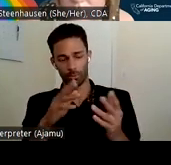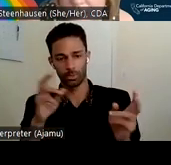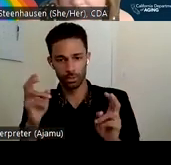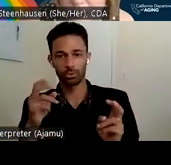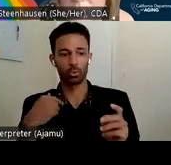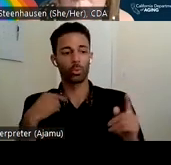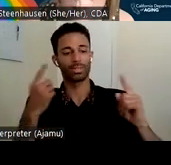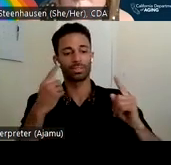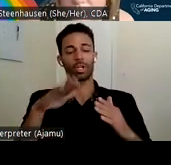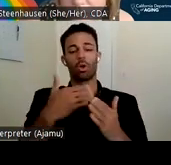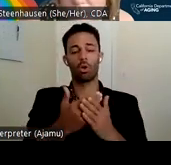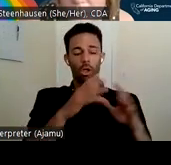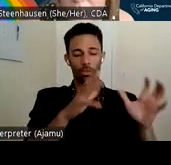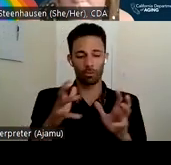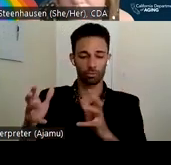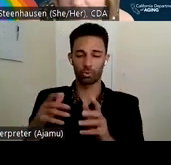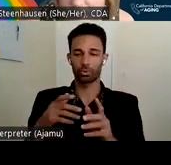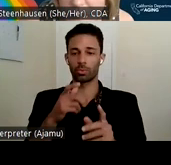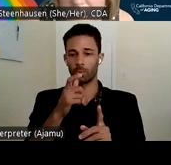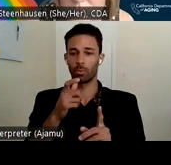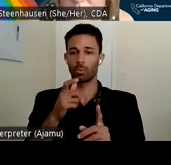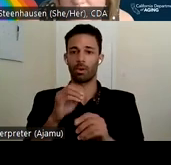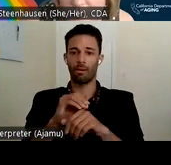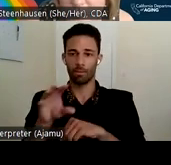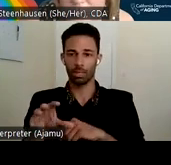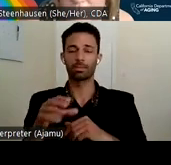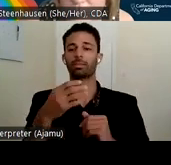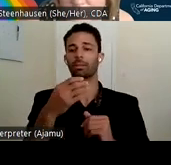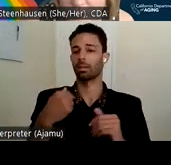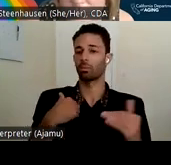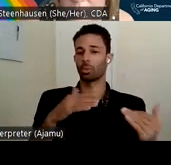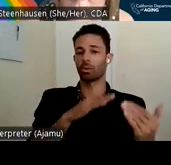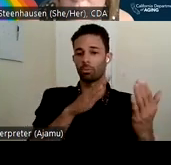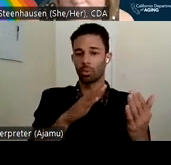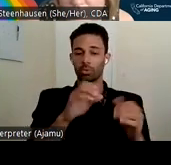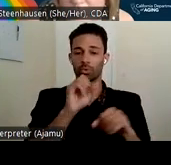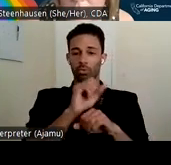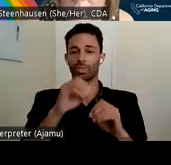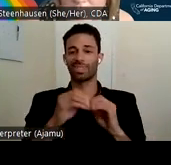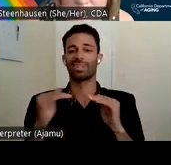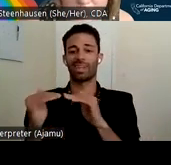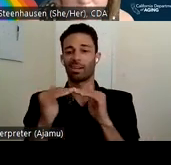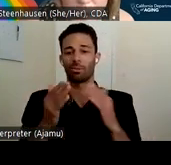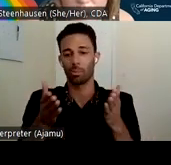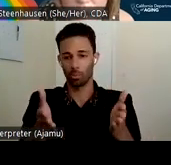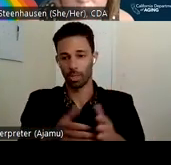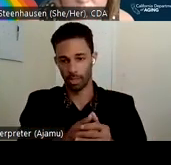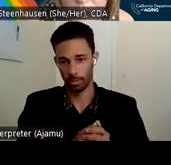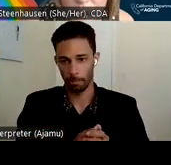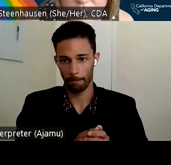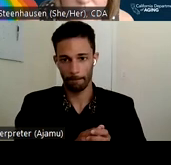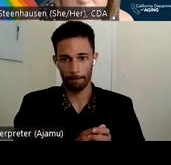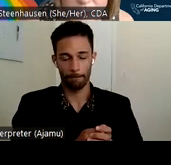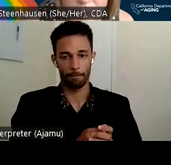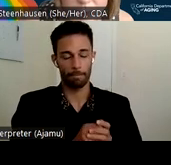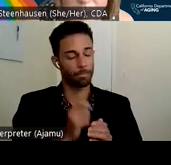the groups that could be impacted and make sure that we're approaching the work in an equitable way right well i love